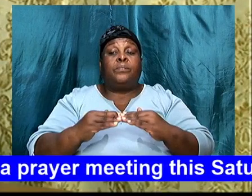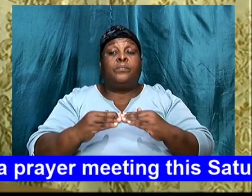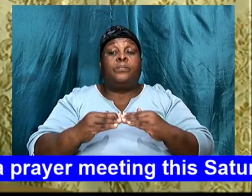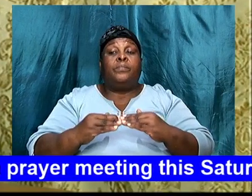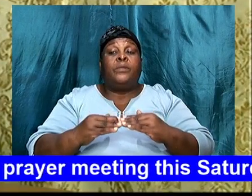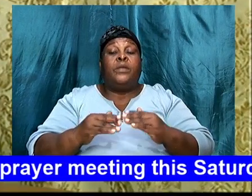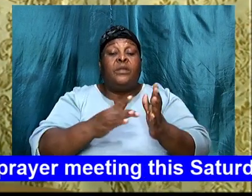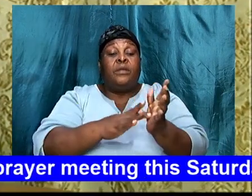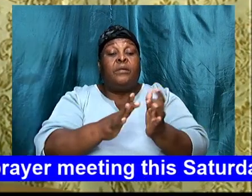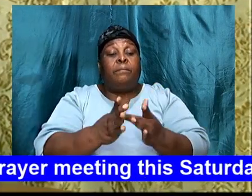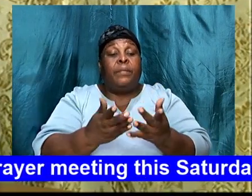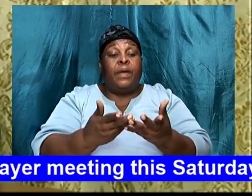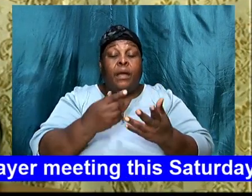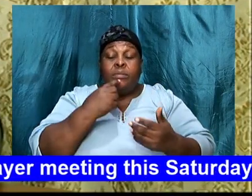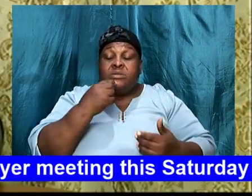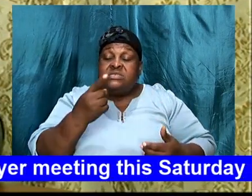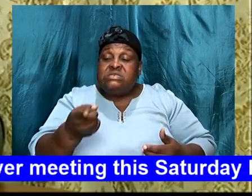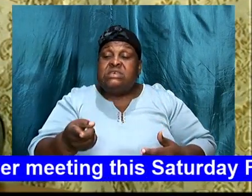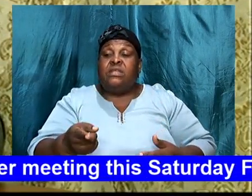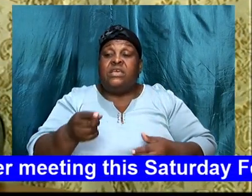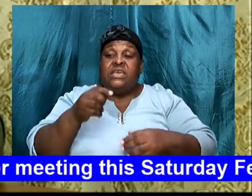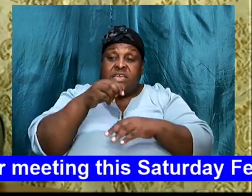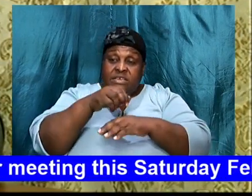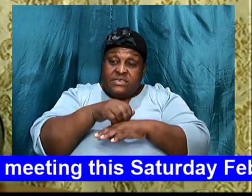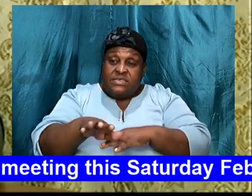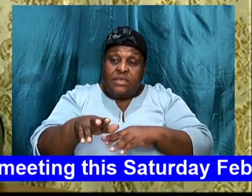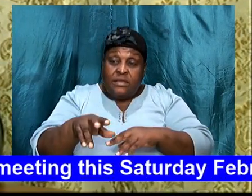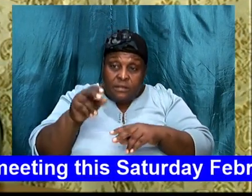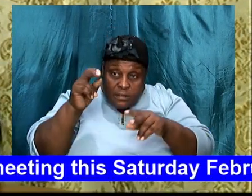the Bible says, that they sent, spies,